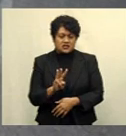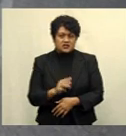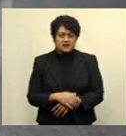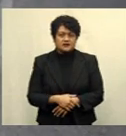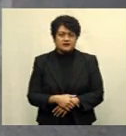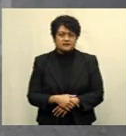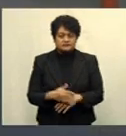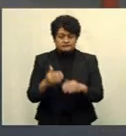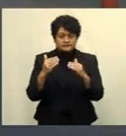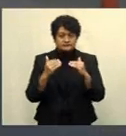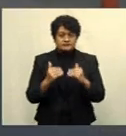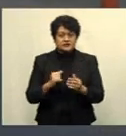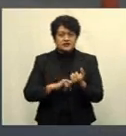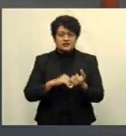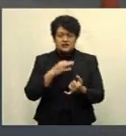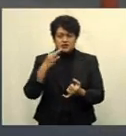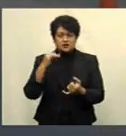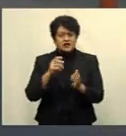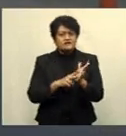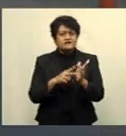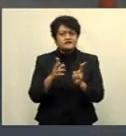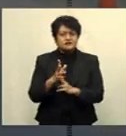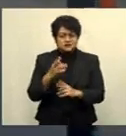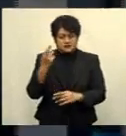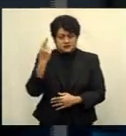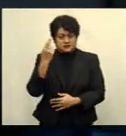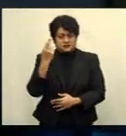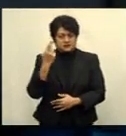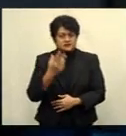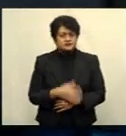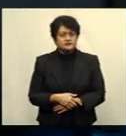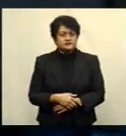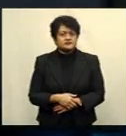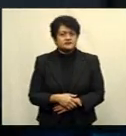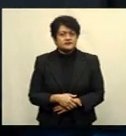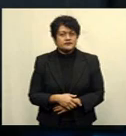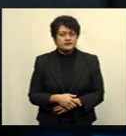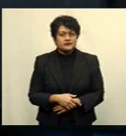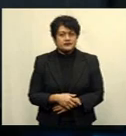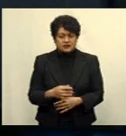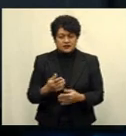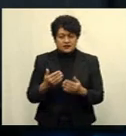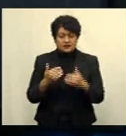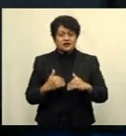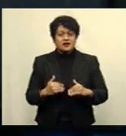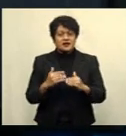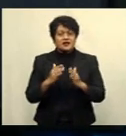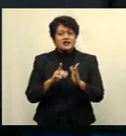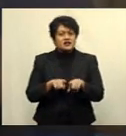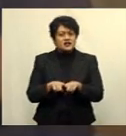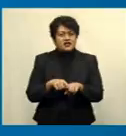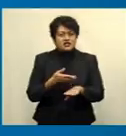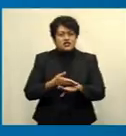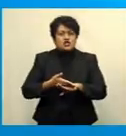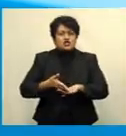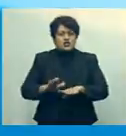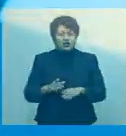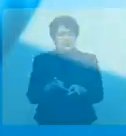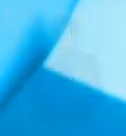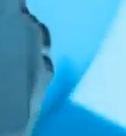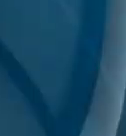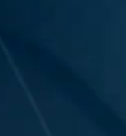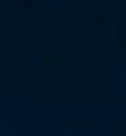Up ahead, Singatoka villagers on high alert and sudden learning takes a new twist. Stay with us.